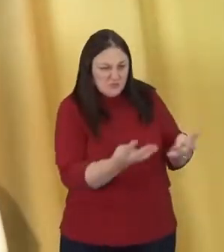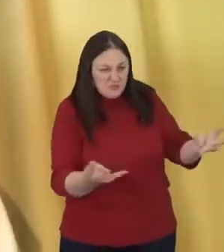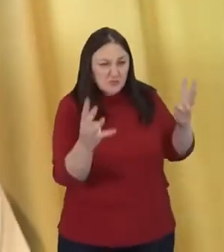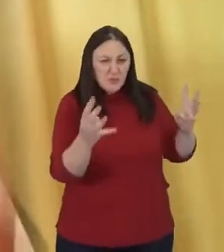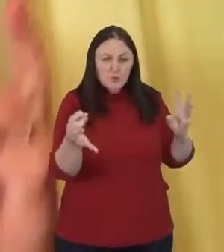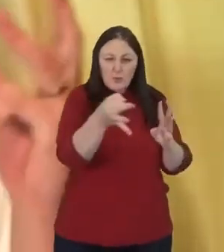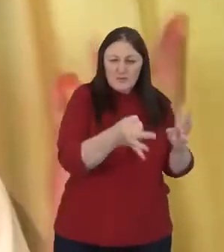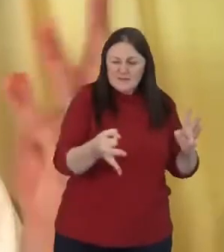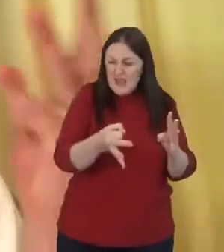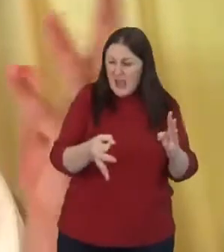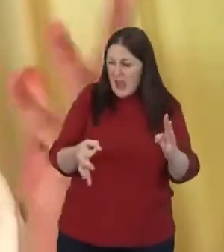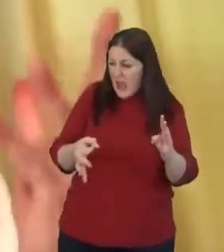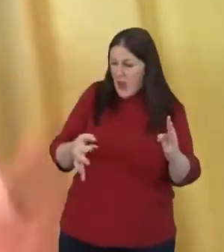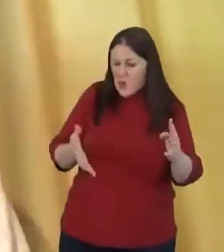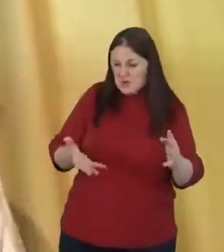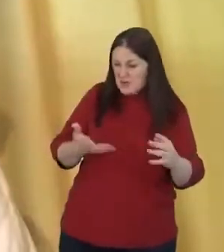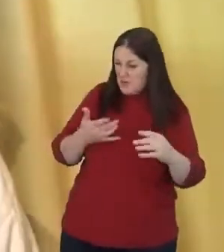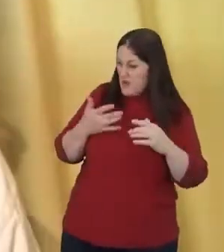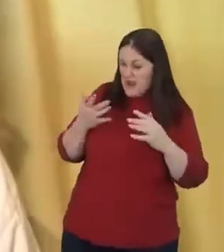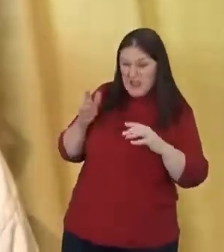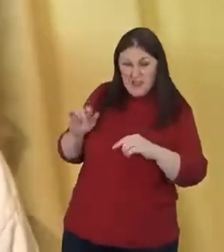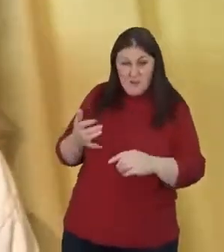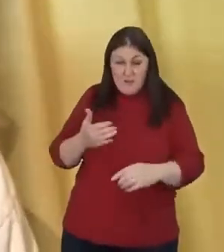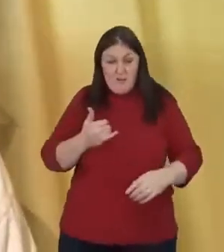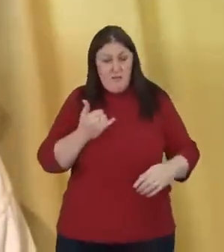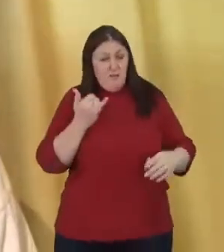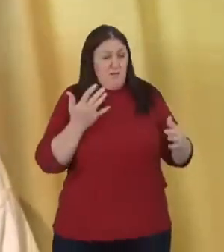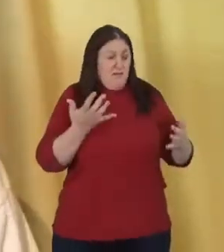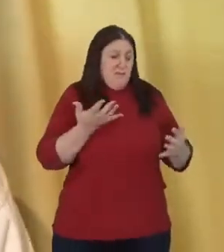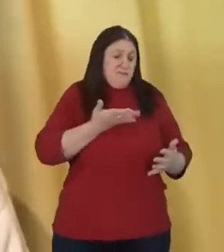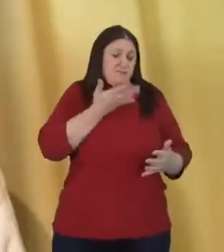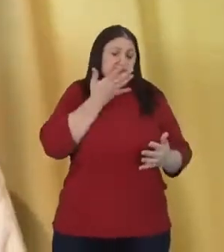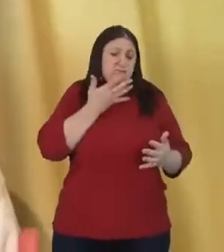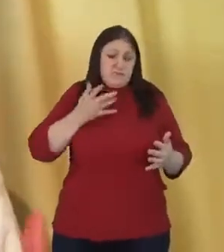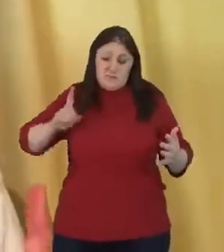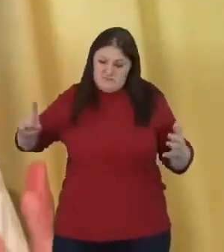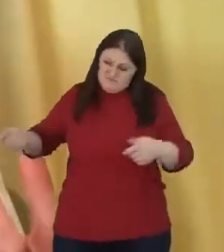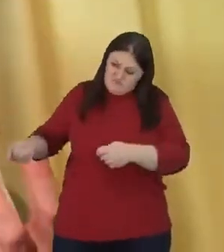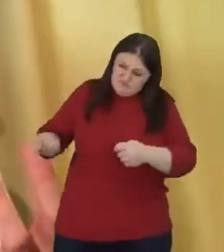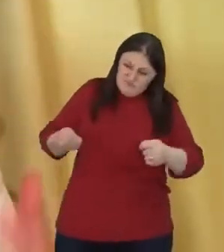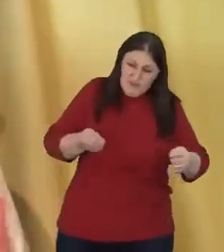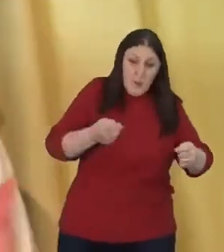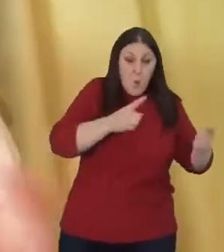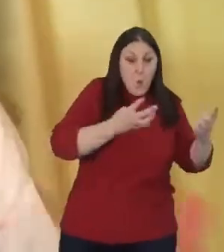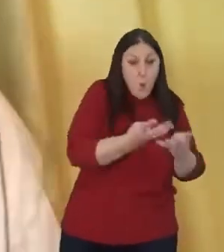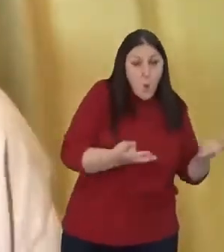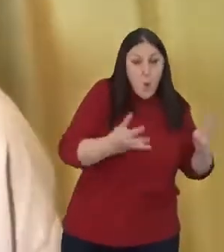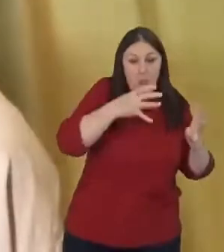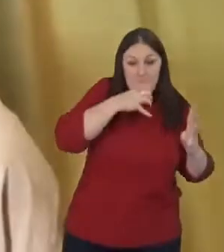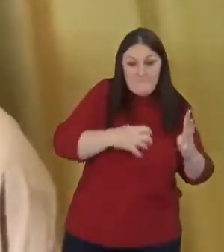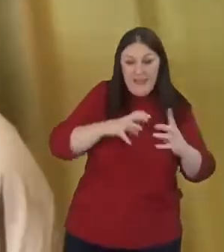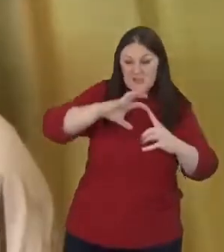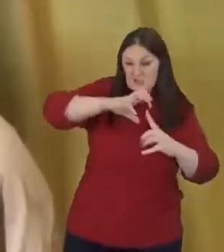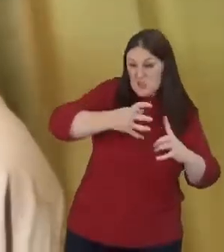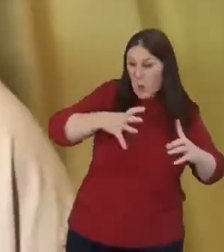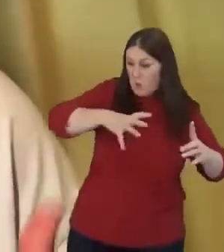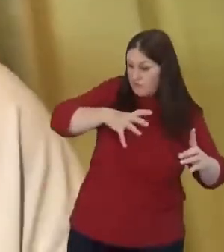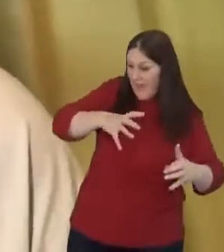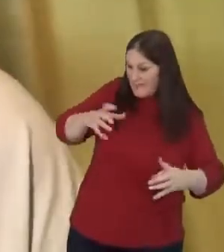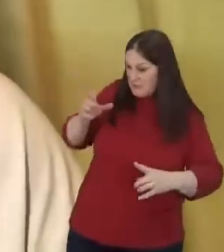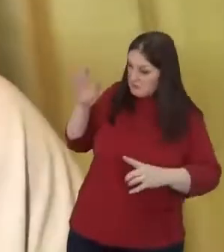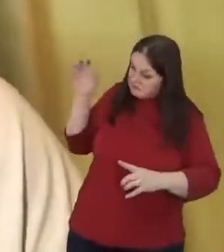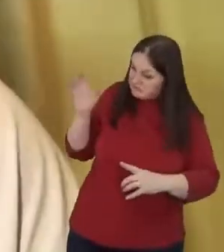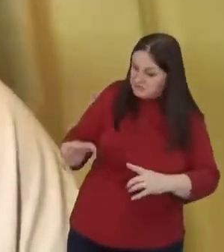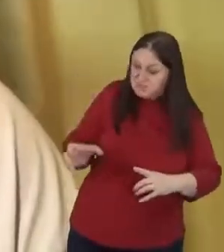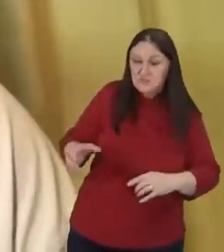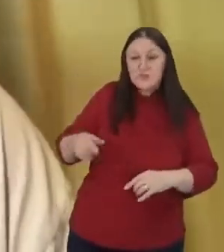And all of the men have their stones ready to kill her. And they're, you know, arguably they had every right to